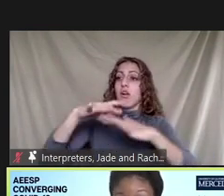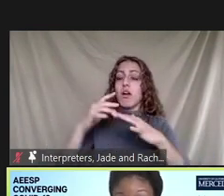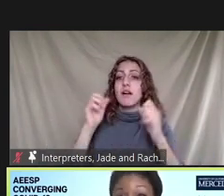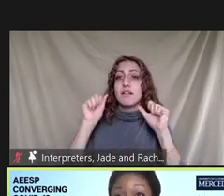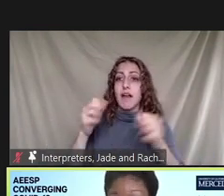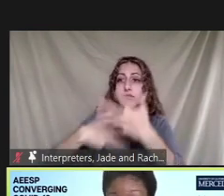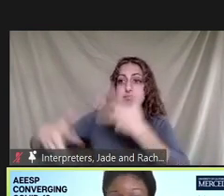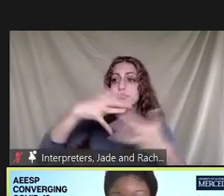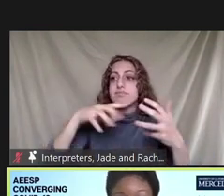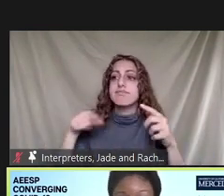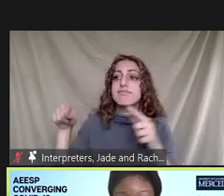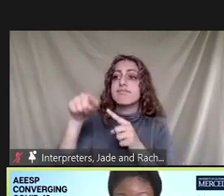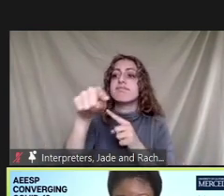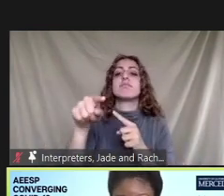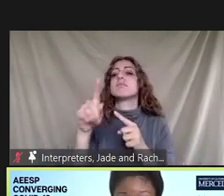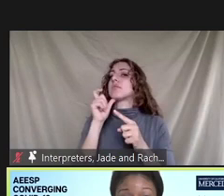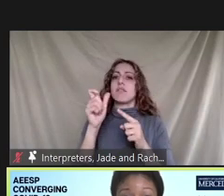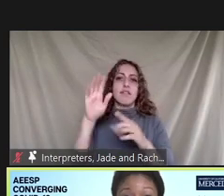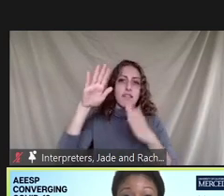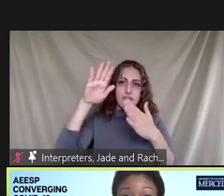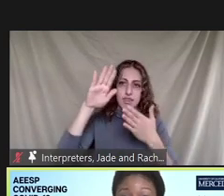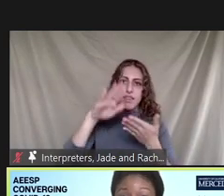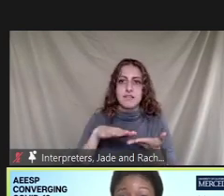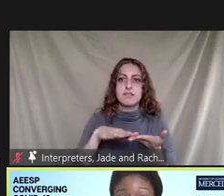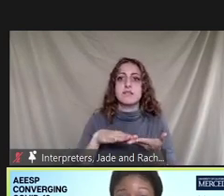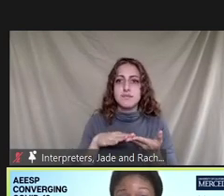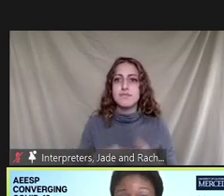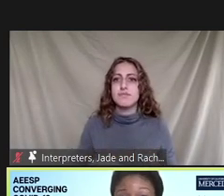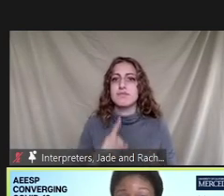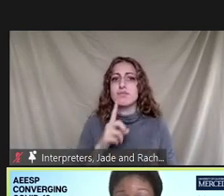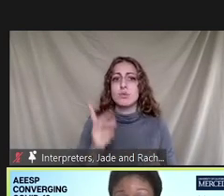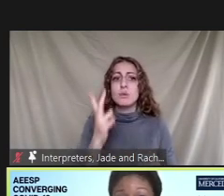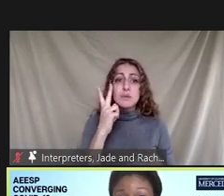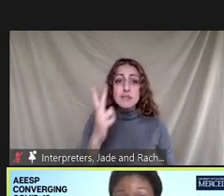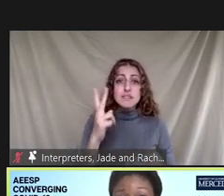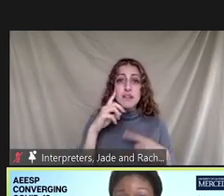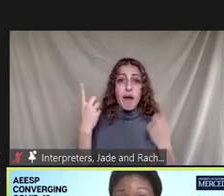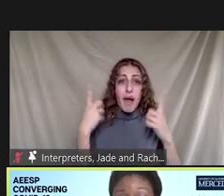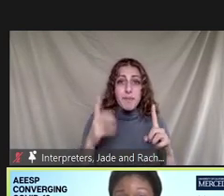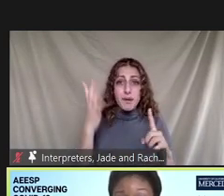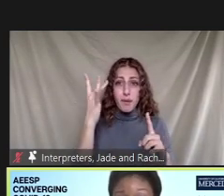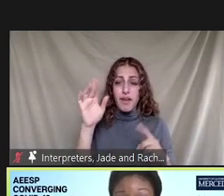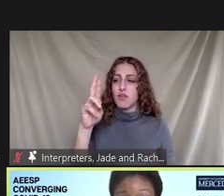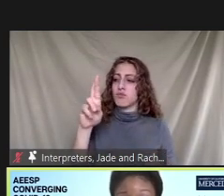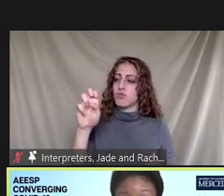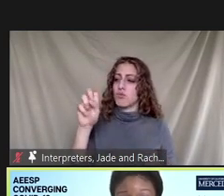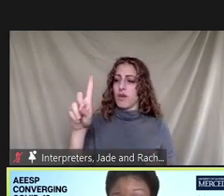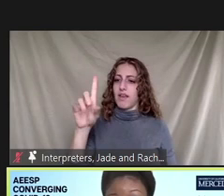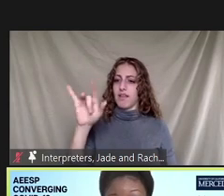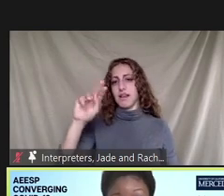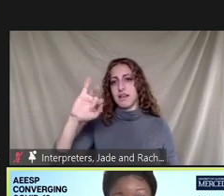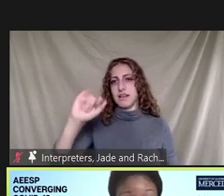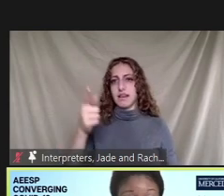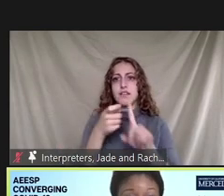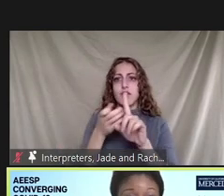migrate away from these locations sadly these are artifacts of red lining in after the great depression next